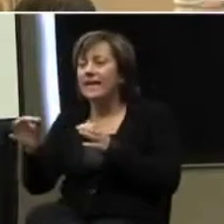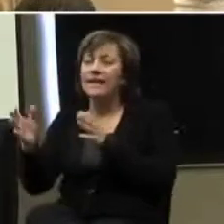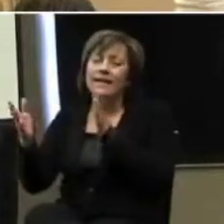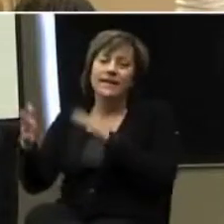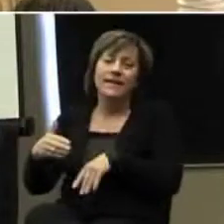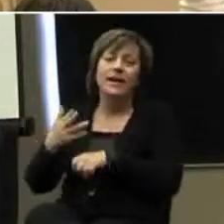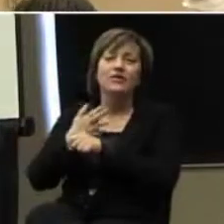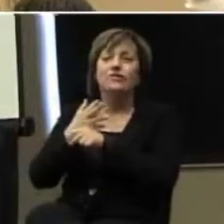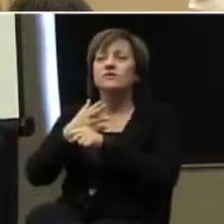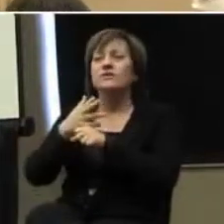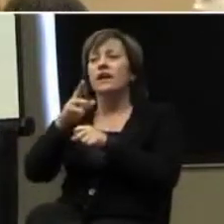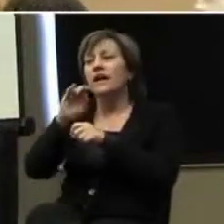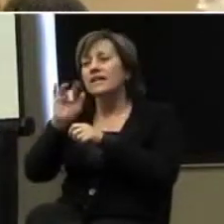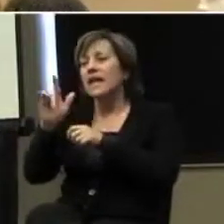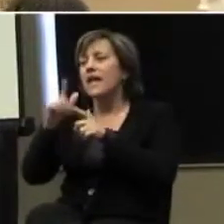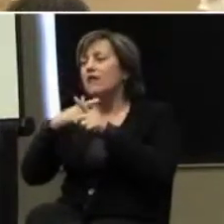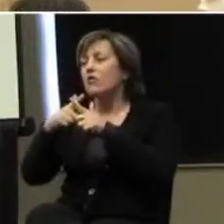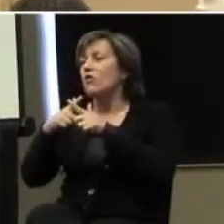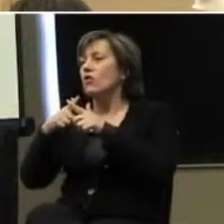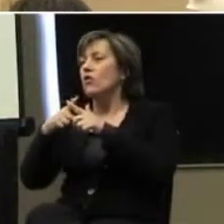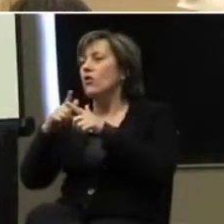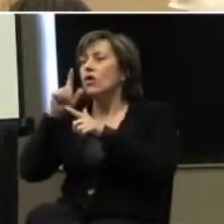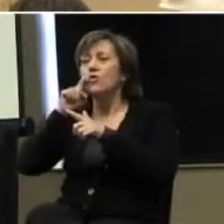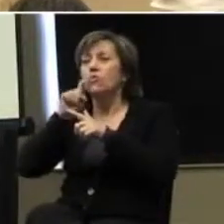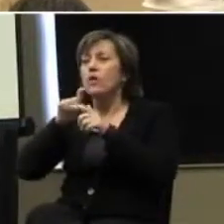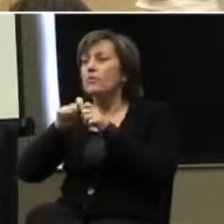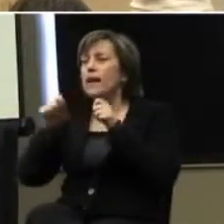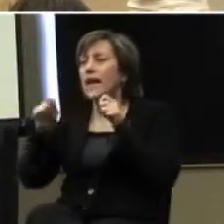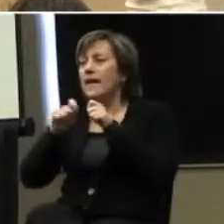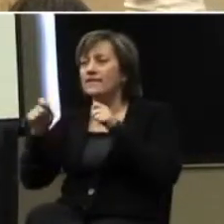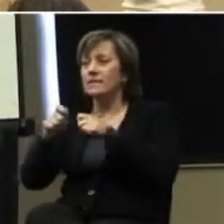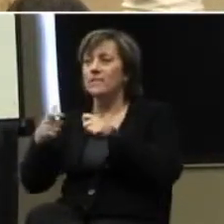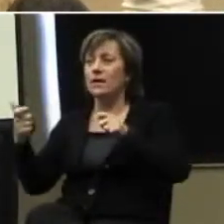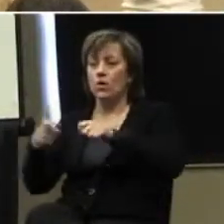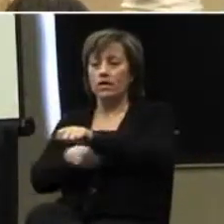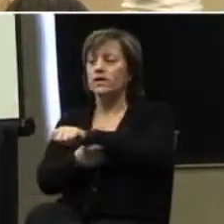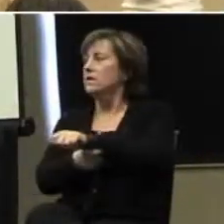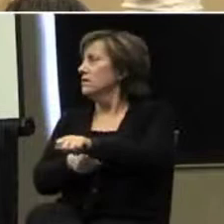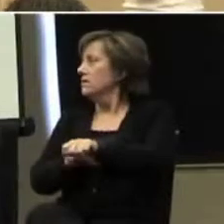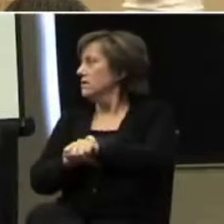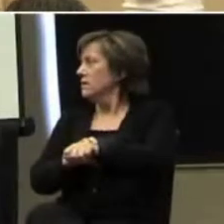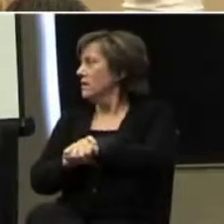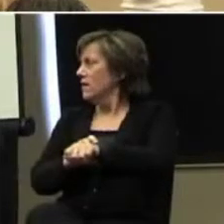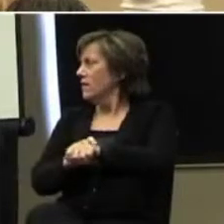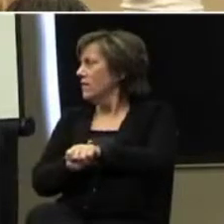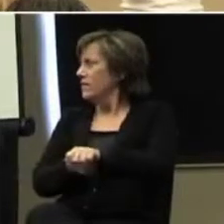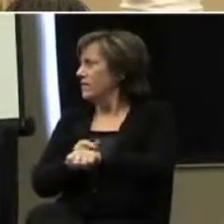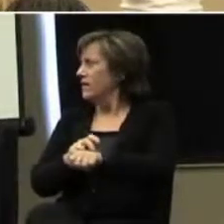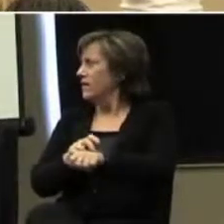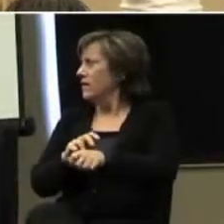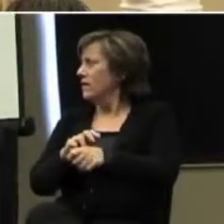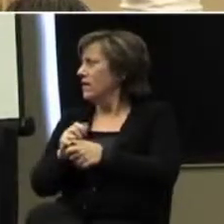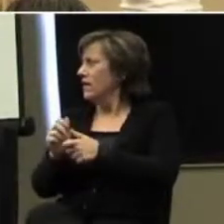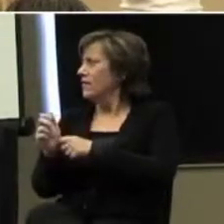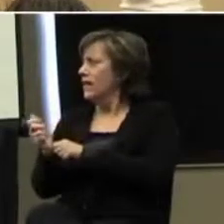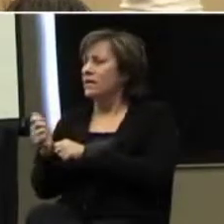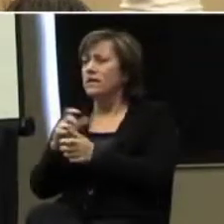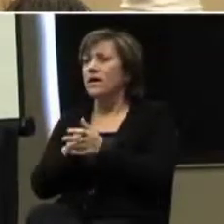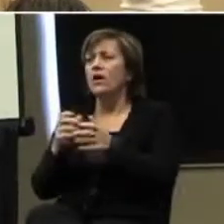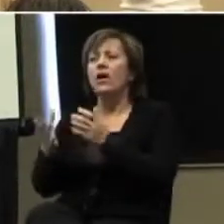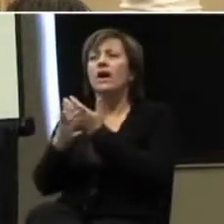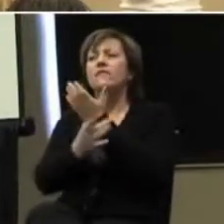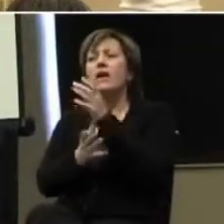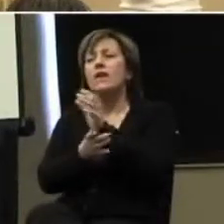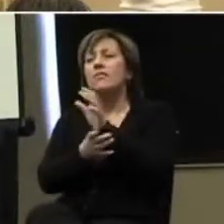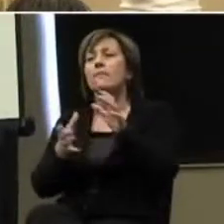But I use the mailer rubber bands, you know, the big ones that you can put on your wrist. And then I just move one to the other wrist every time I